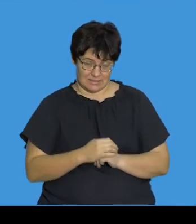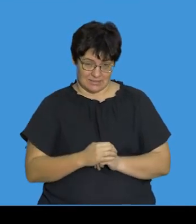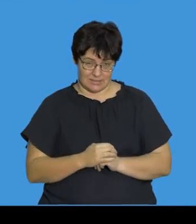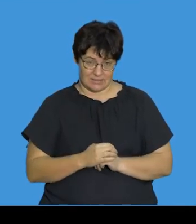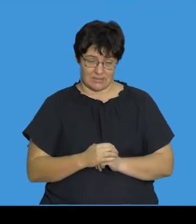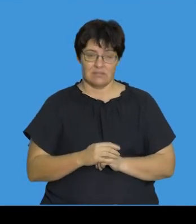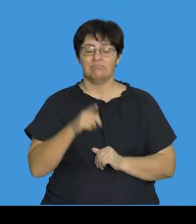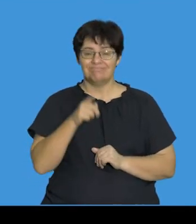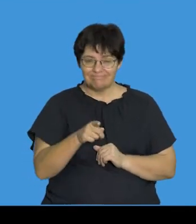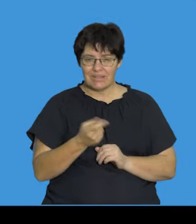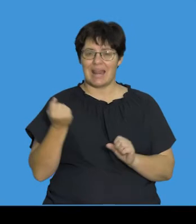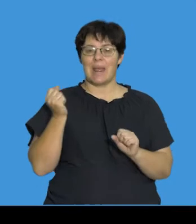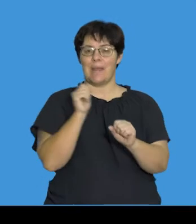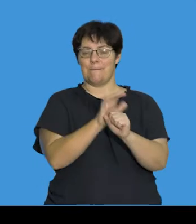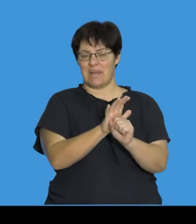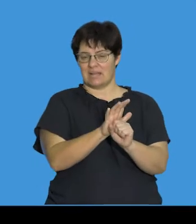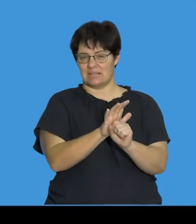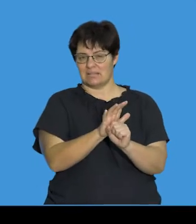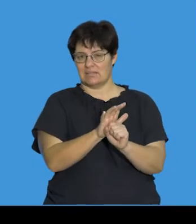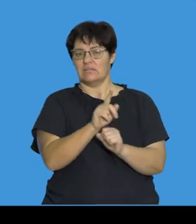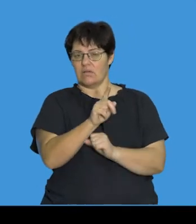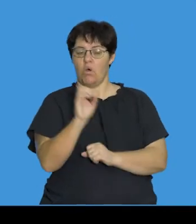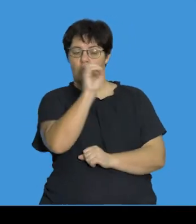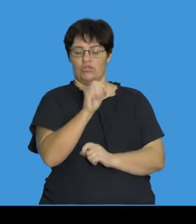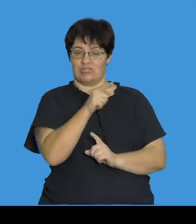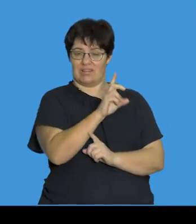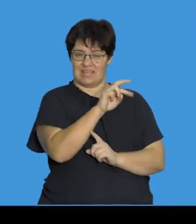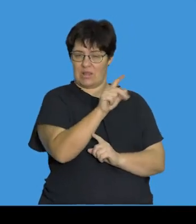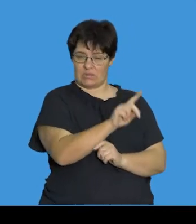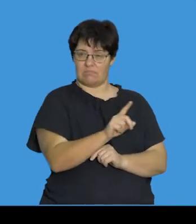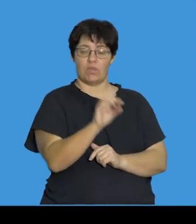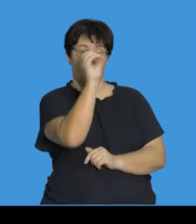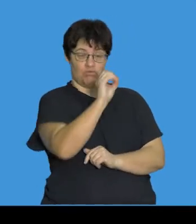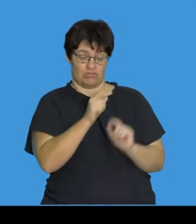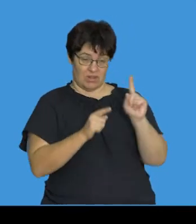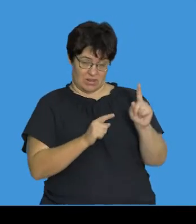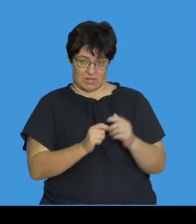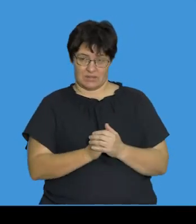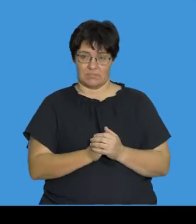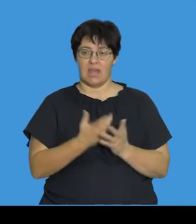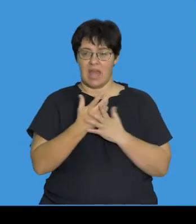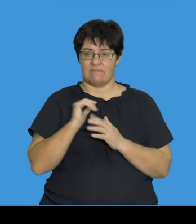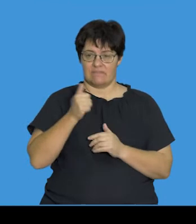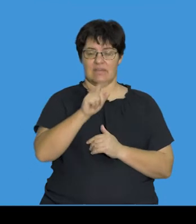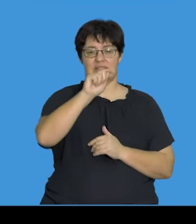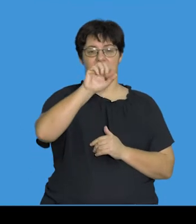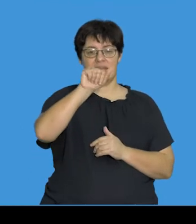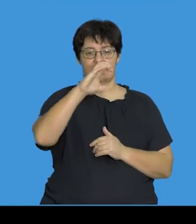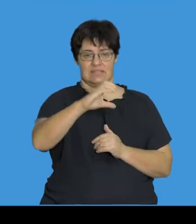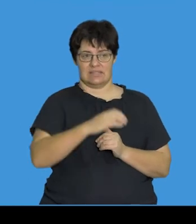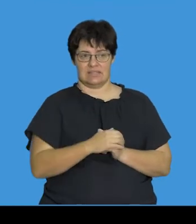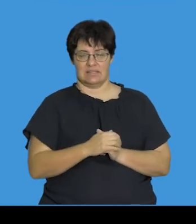identify the impact that it has on the original DNA. So here's the original DNA. It has a sequence of TAC